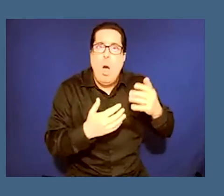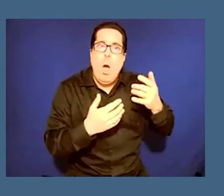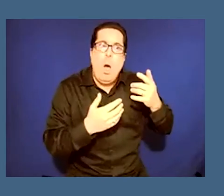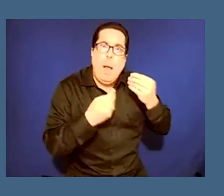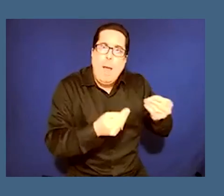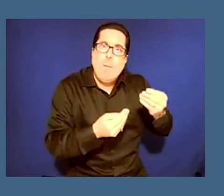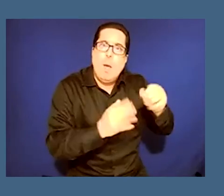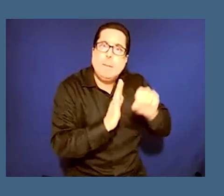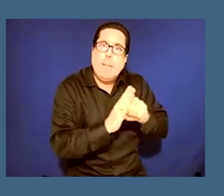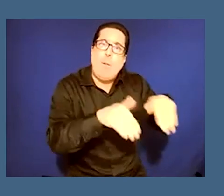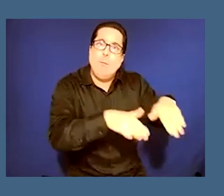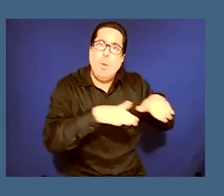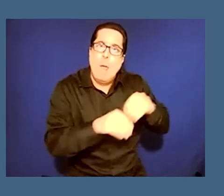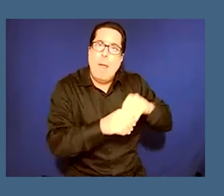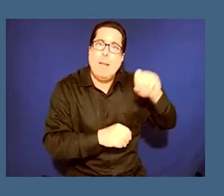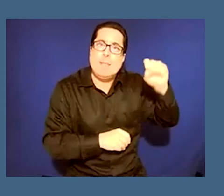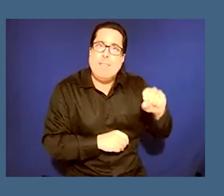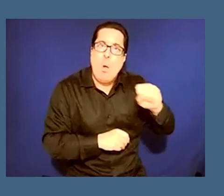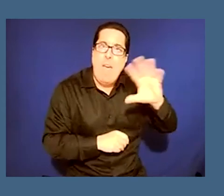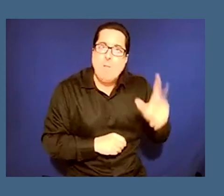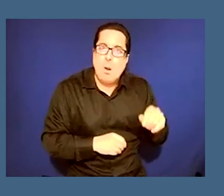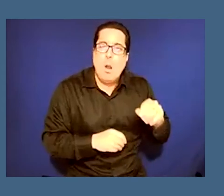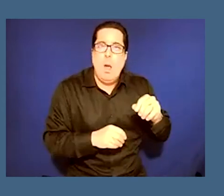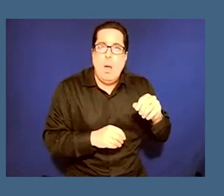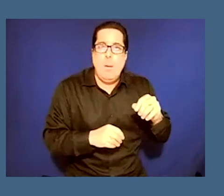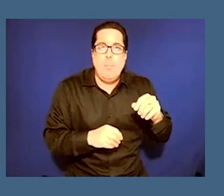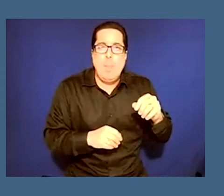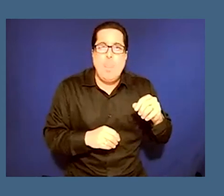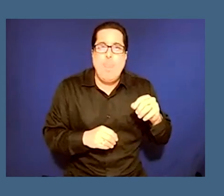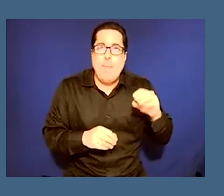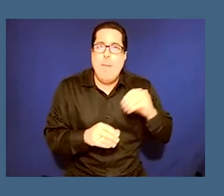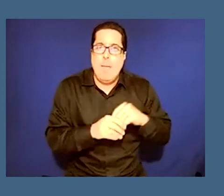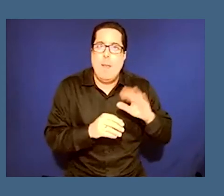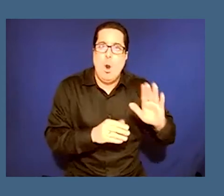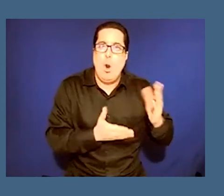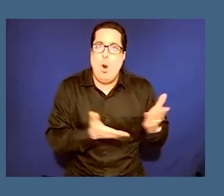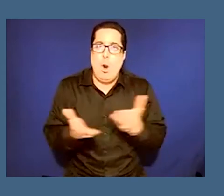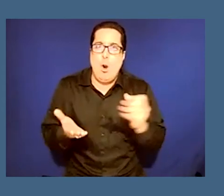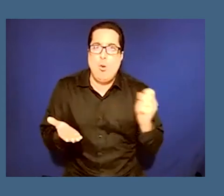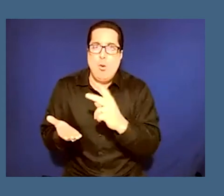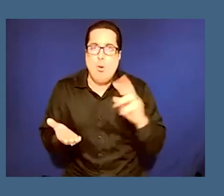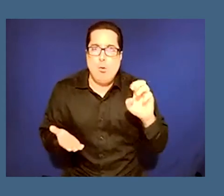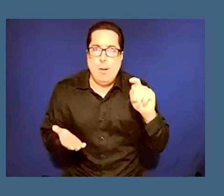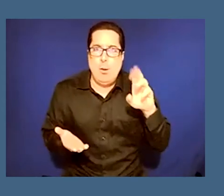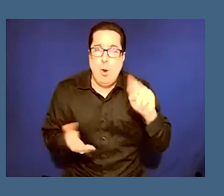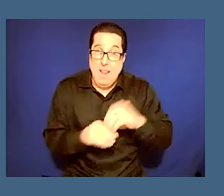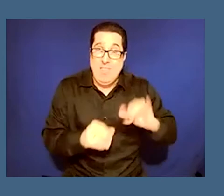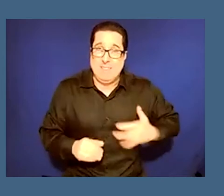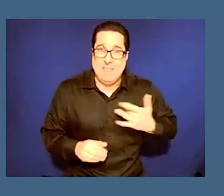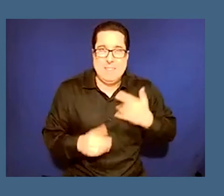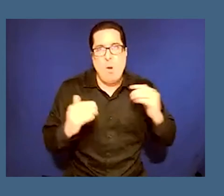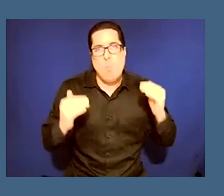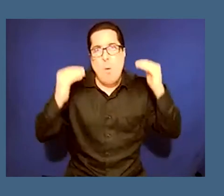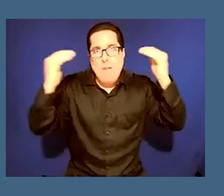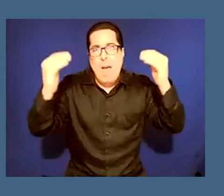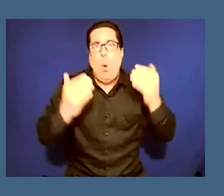south africa upon her return um so in that sense right there is a profound set of uh new possibilities